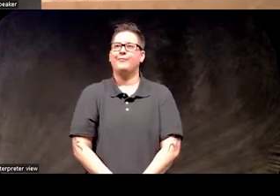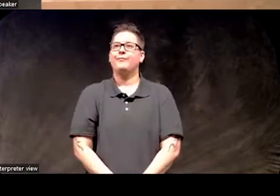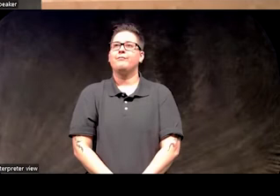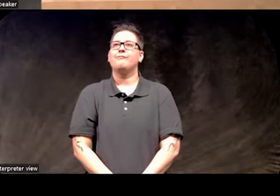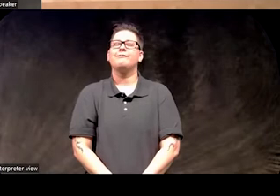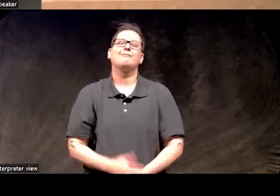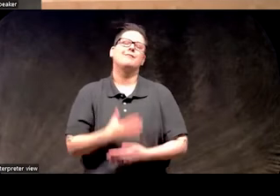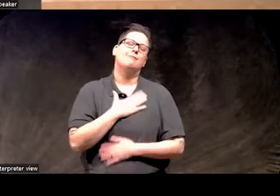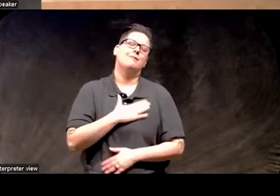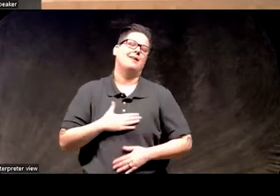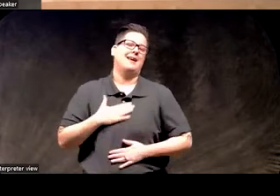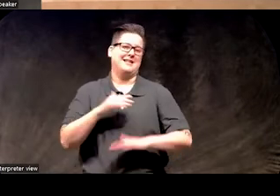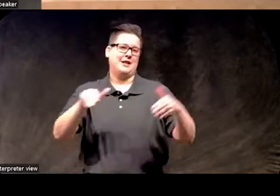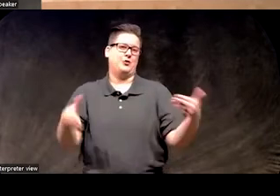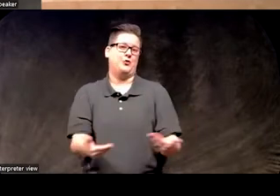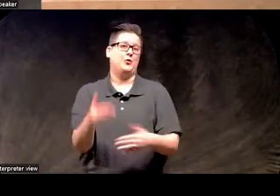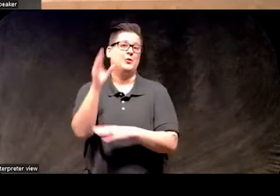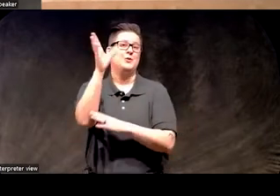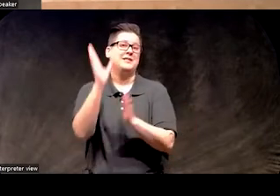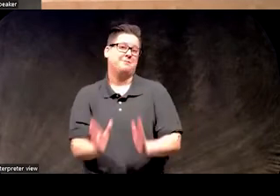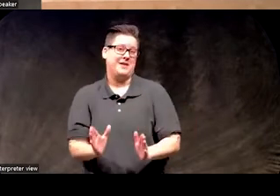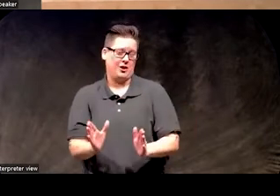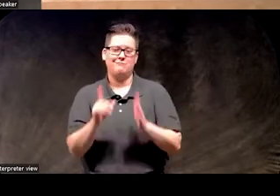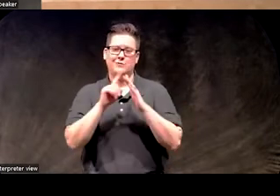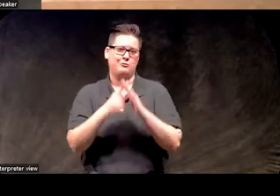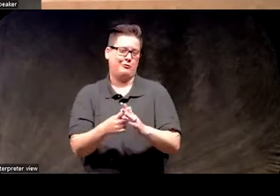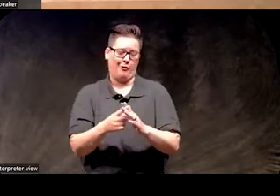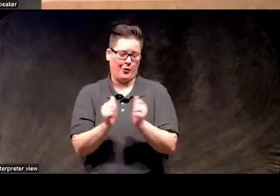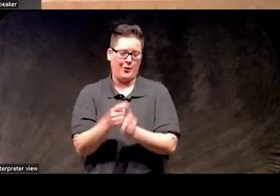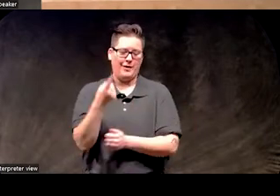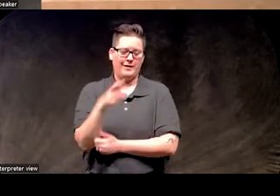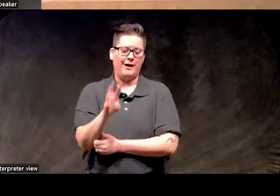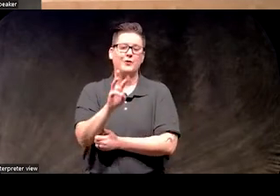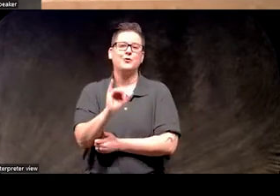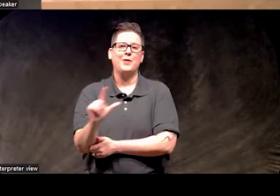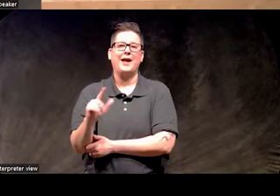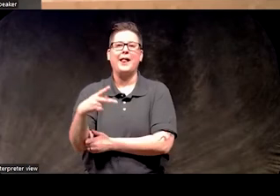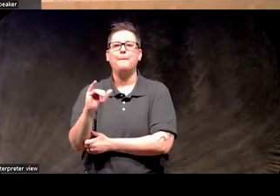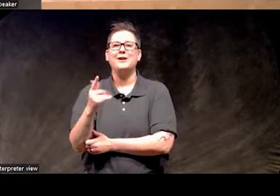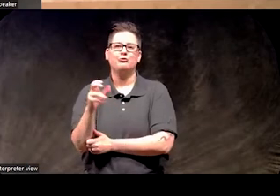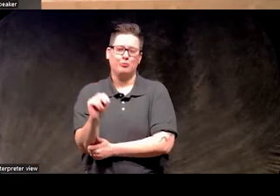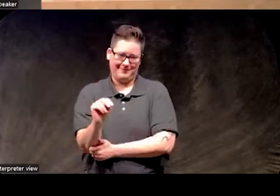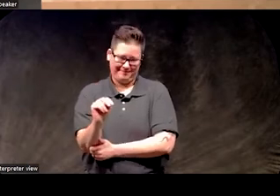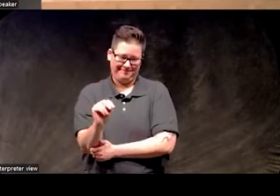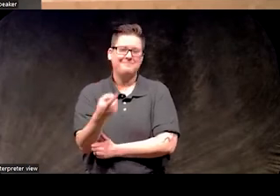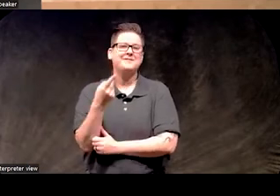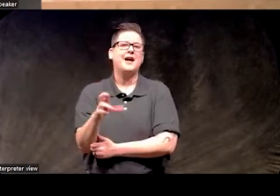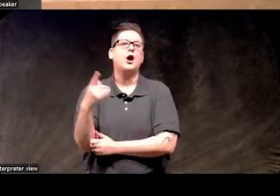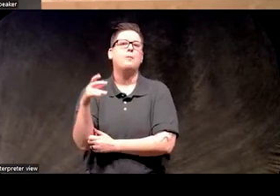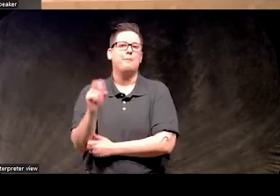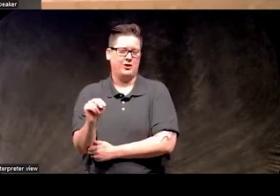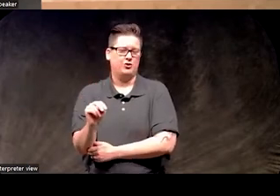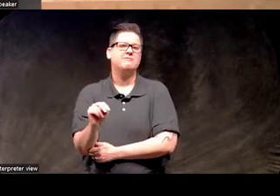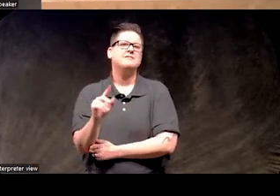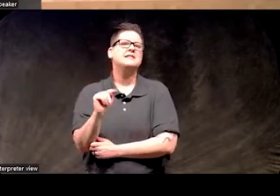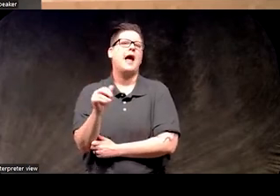It's my pleasure to introduce our speakers today. I'm going to start with Dr. Will Pidgeon. Dr. Pidgeon is a tenured